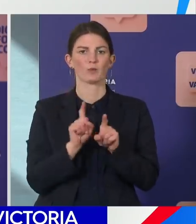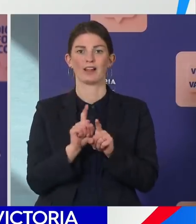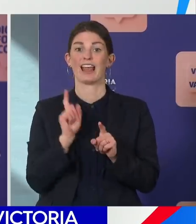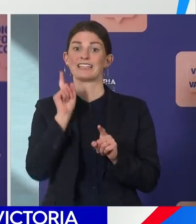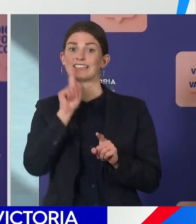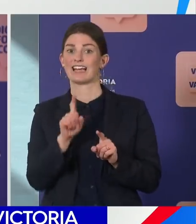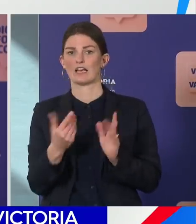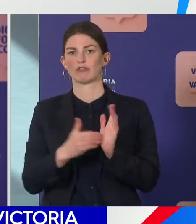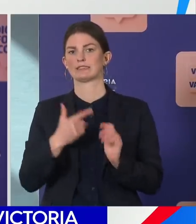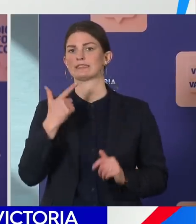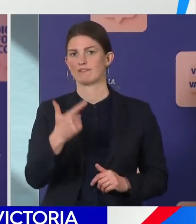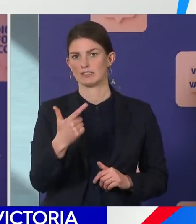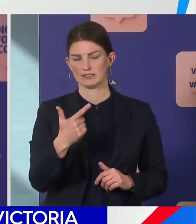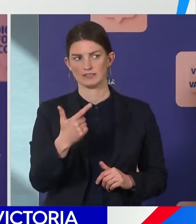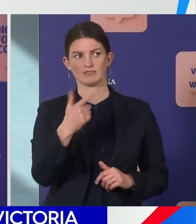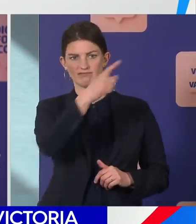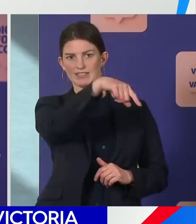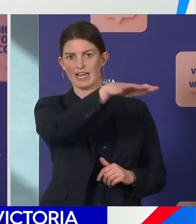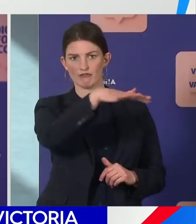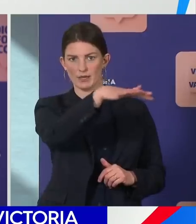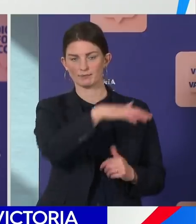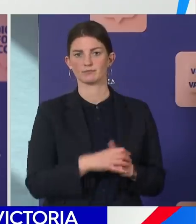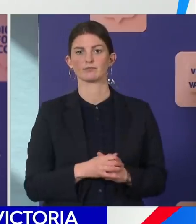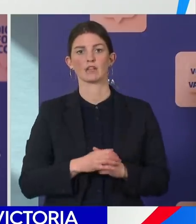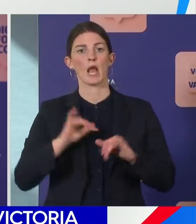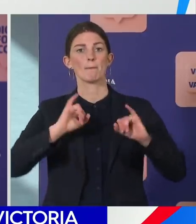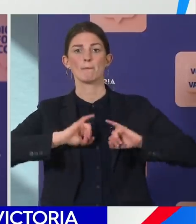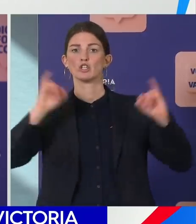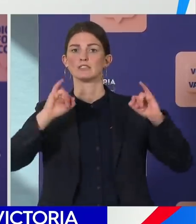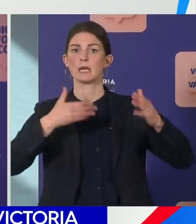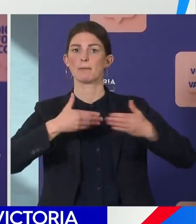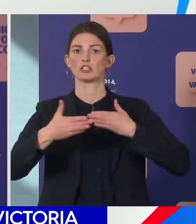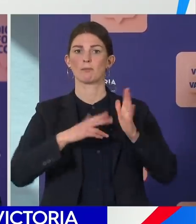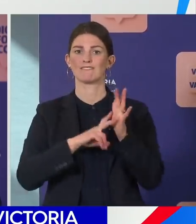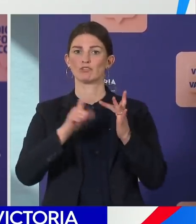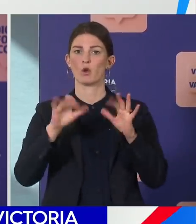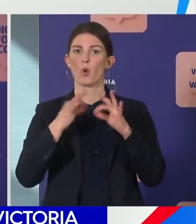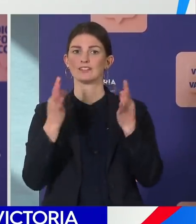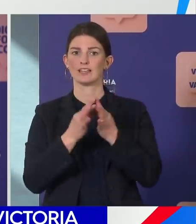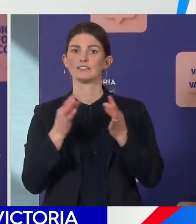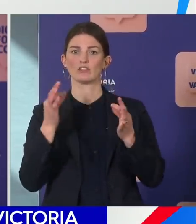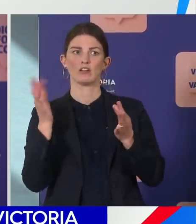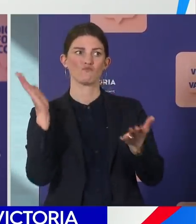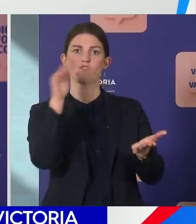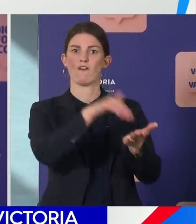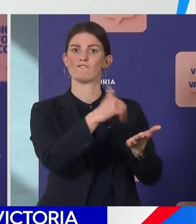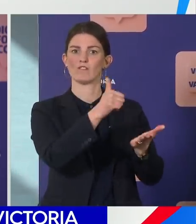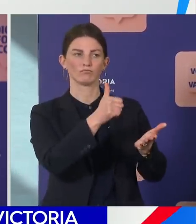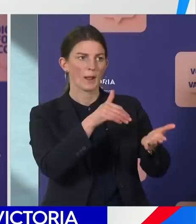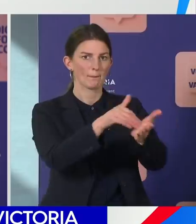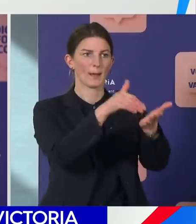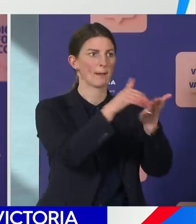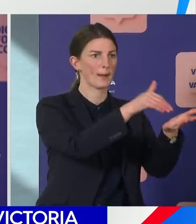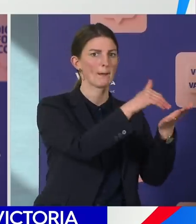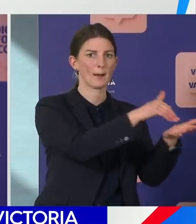Management Victoria is on the ground and supporting those local services and networks that have brought